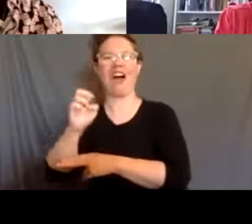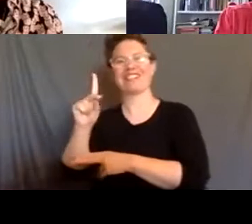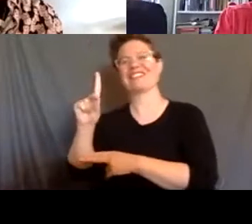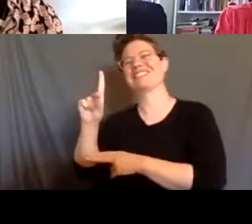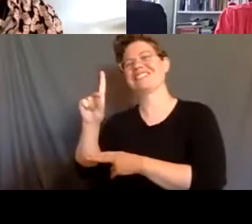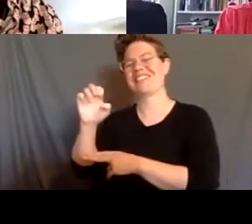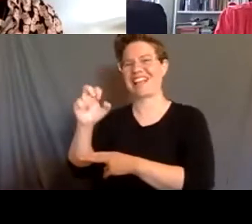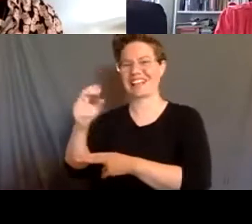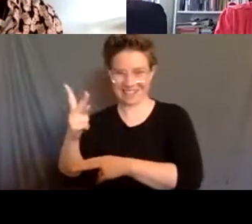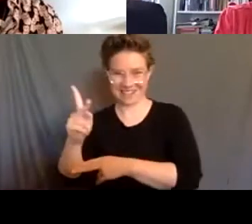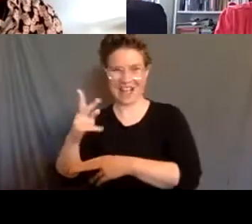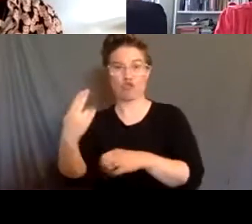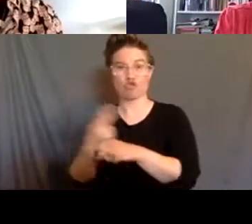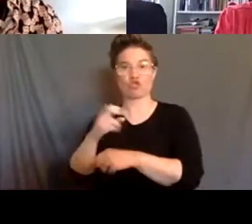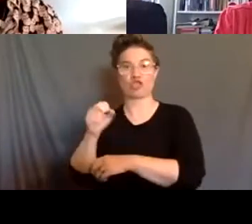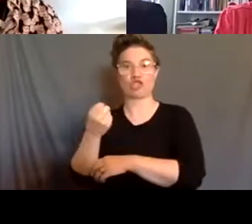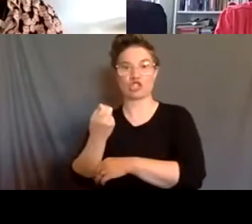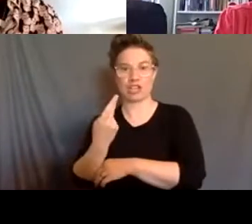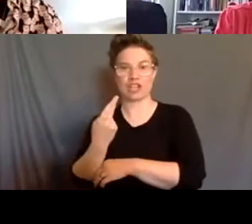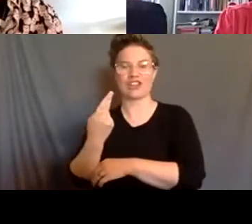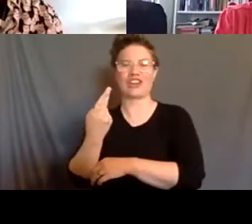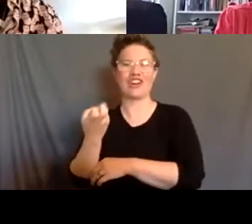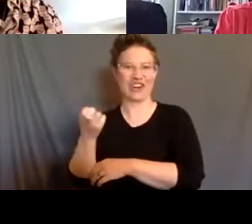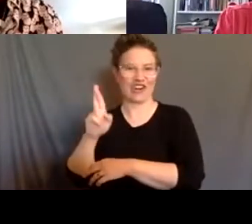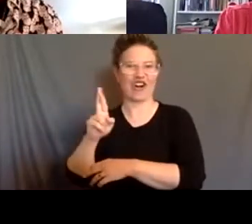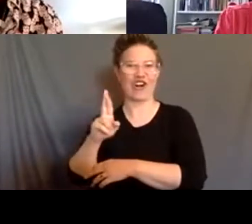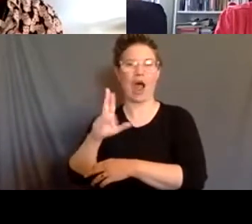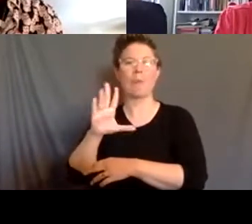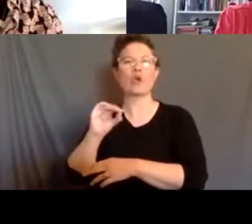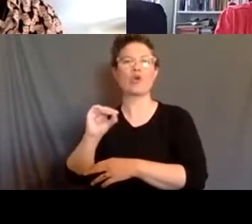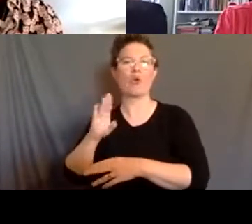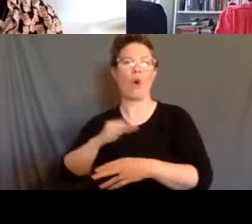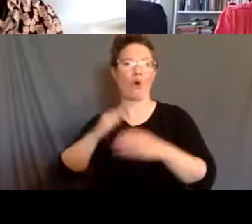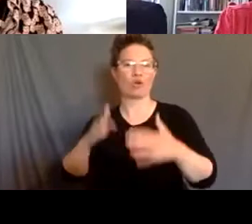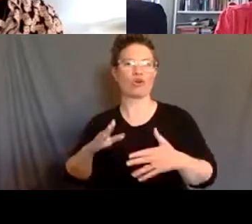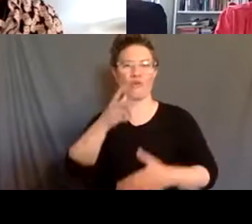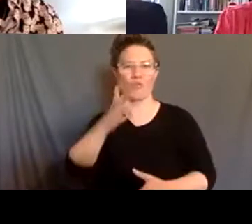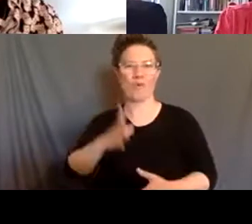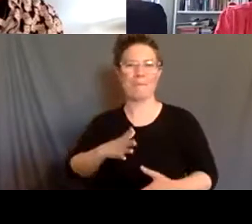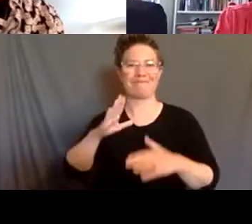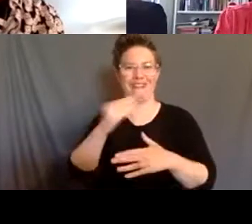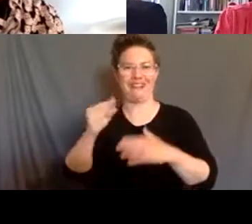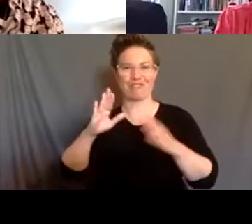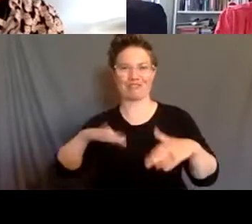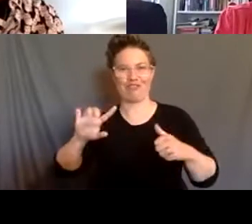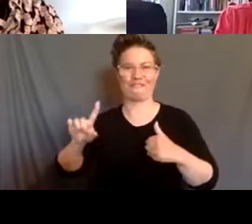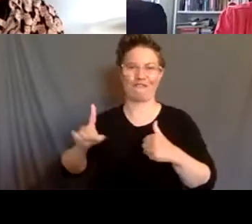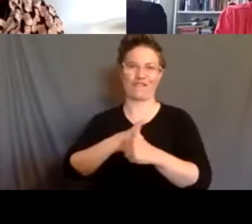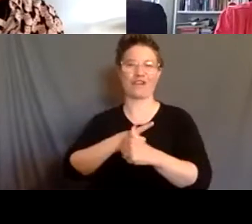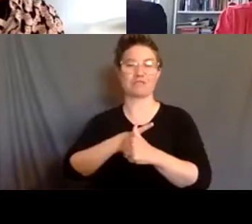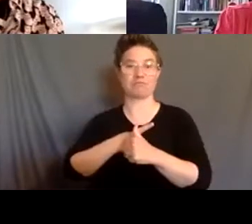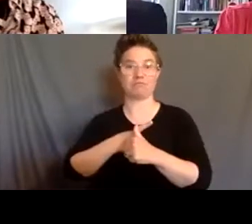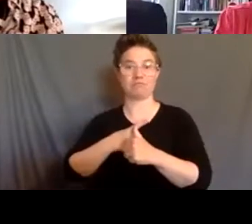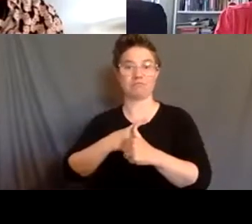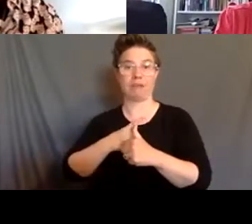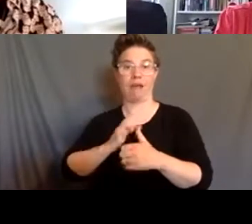pronouns, and I'm the co-owner of Women and Children First. We are one of the last remaining